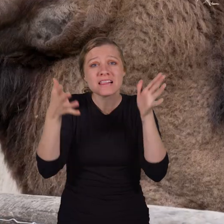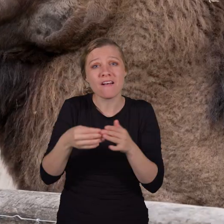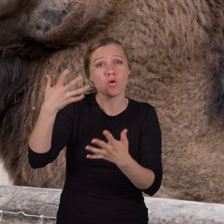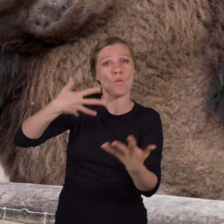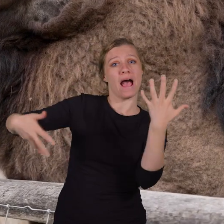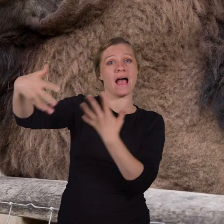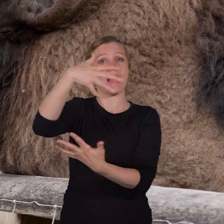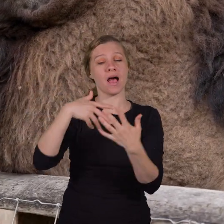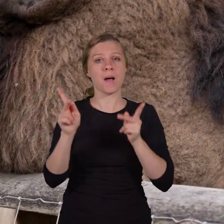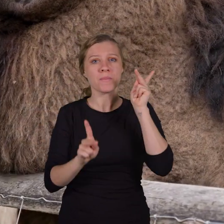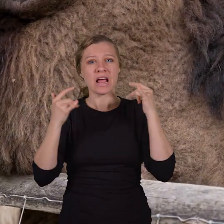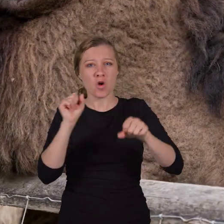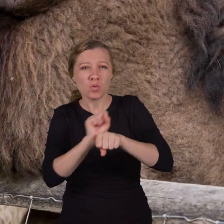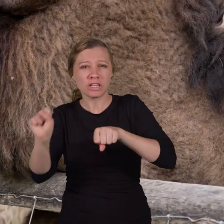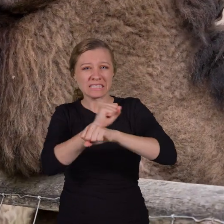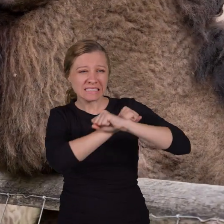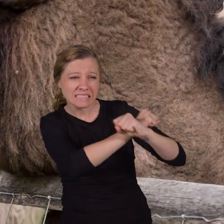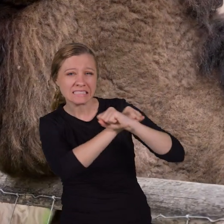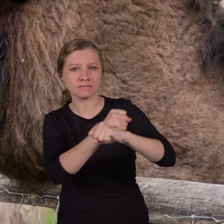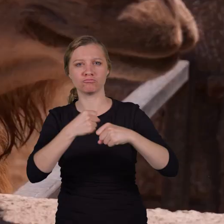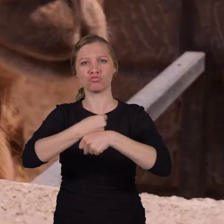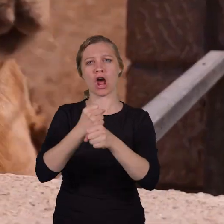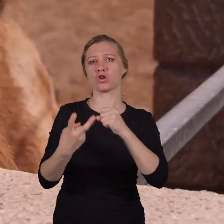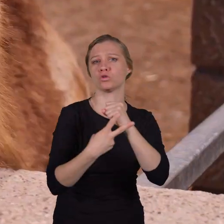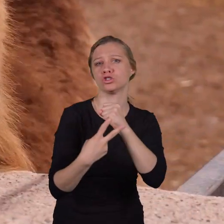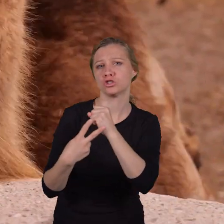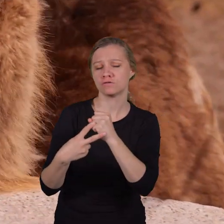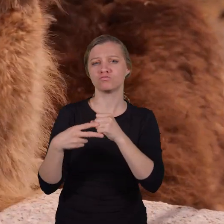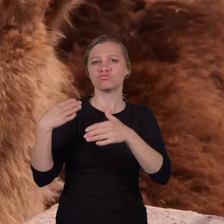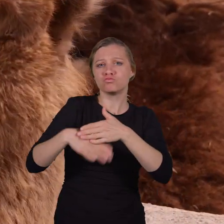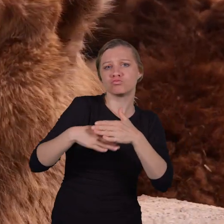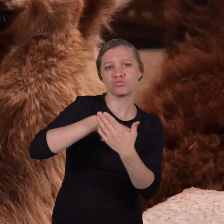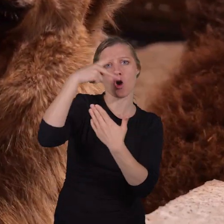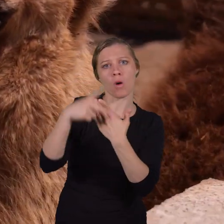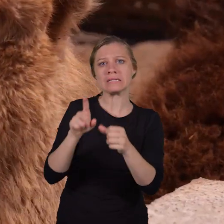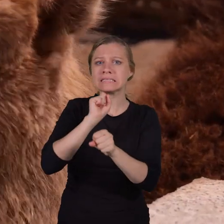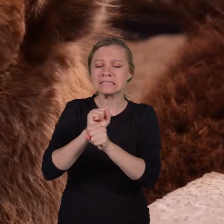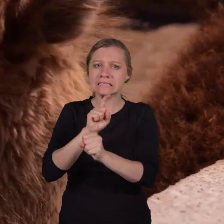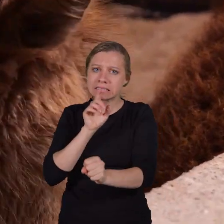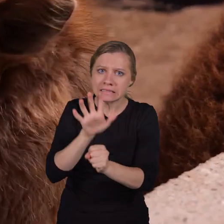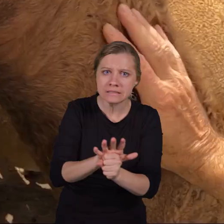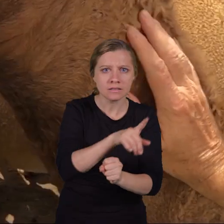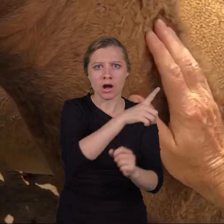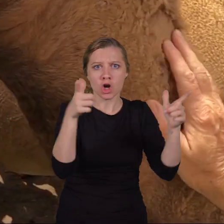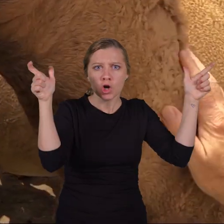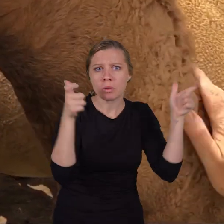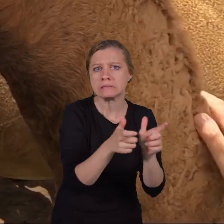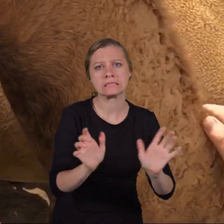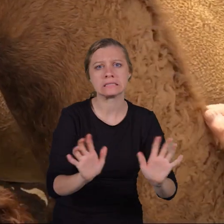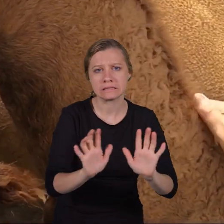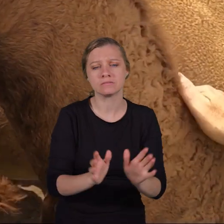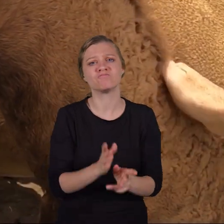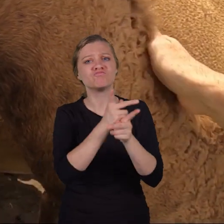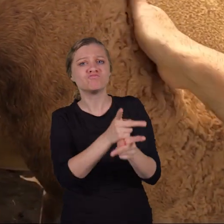People are working to protect these animals by creating reserves and breeding programs to ensure they don't disappear. By caring for